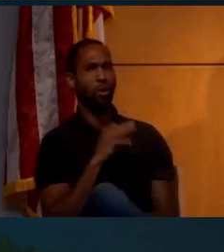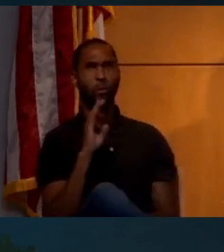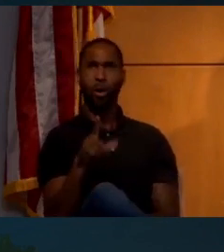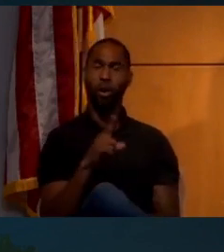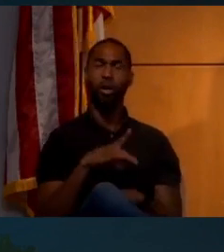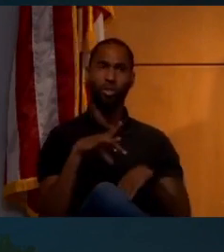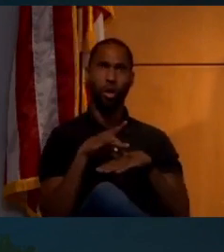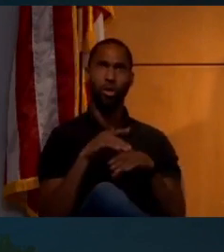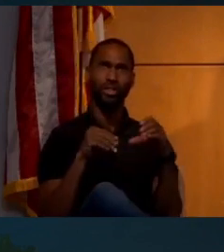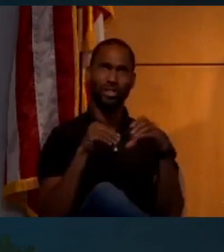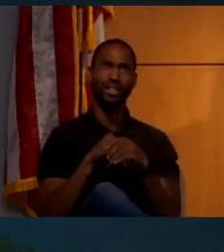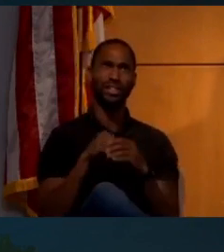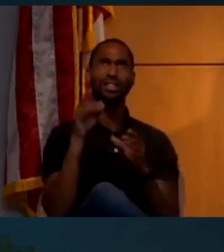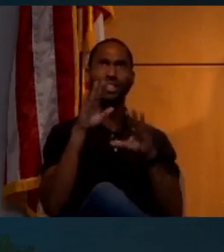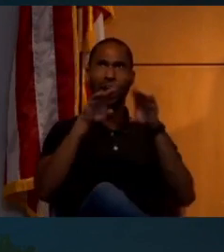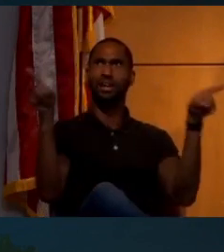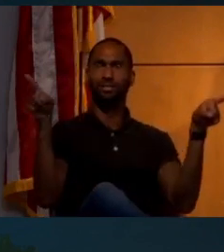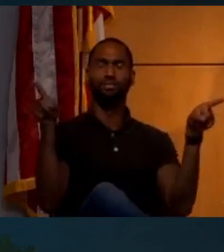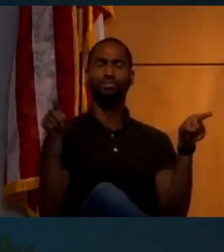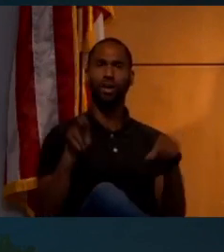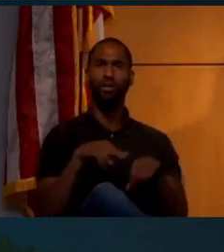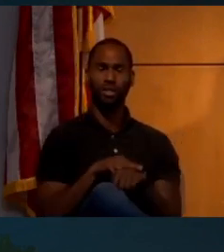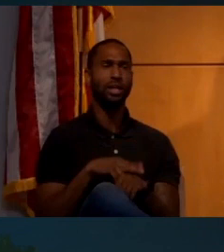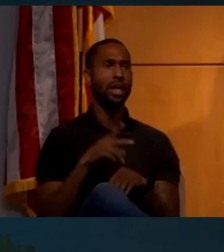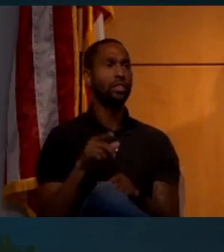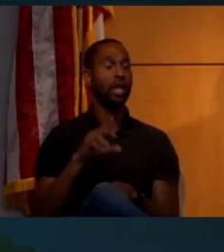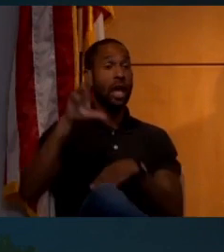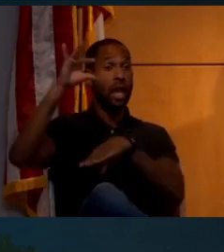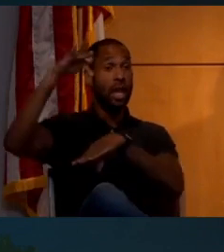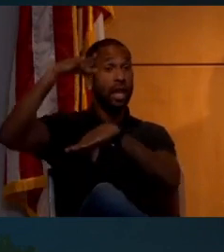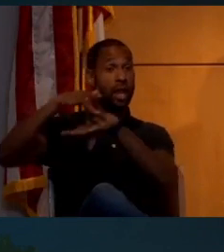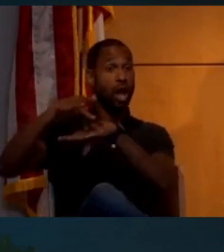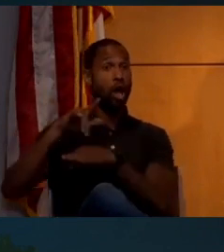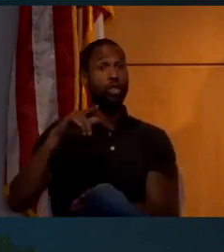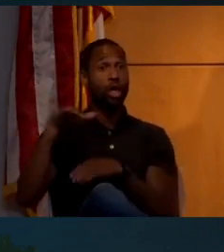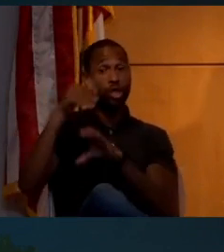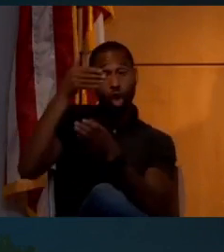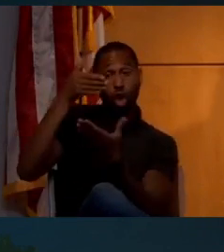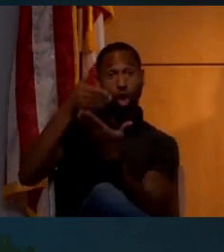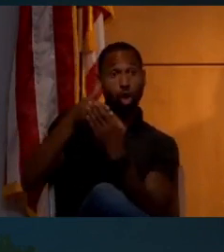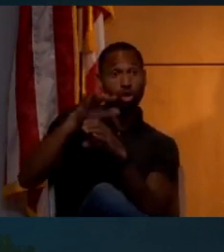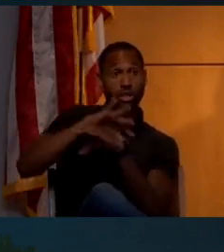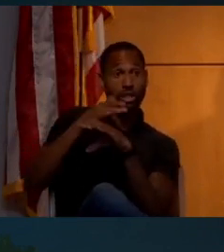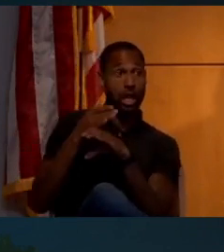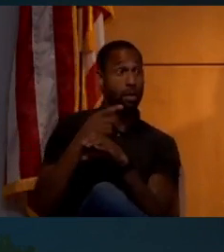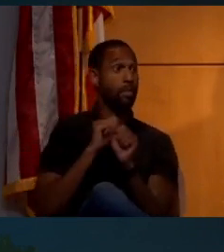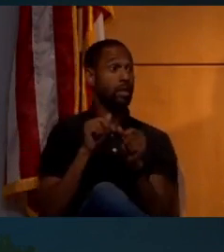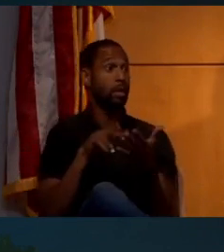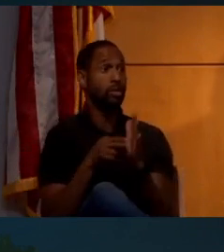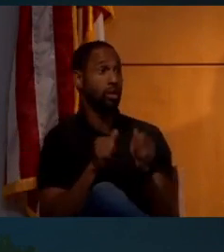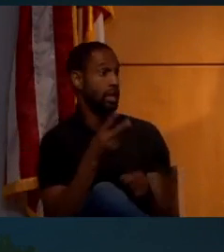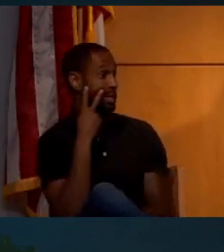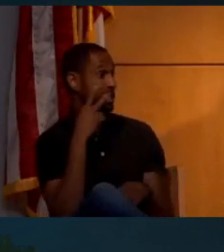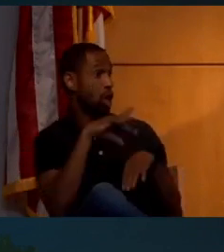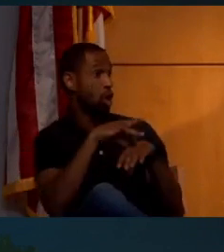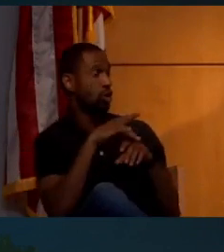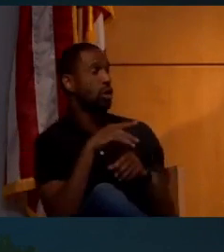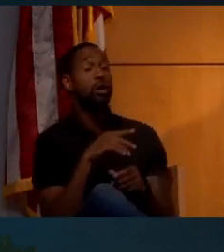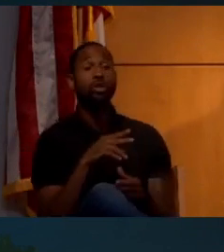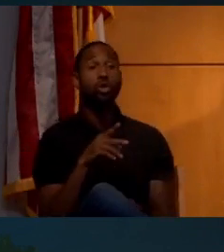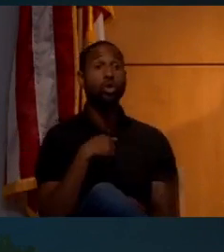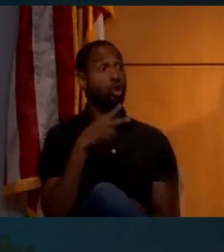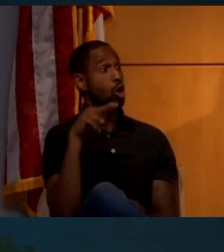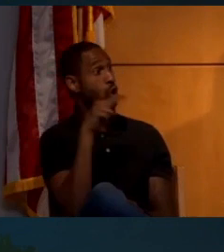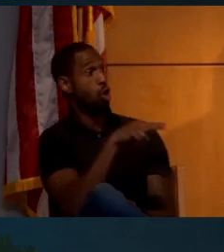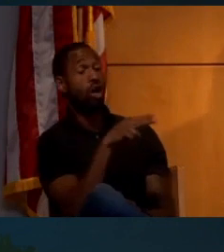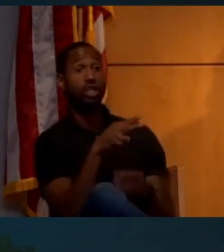the Earth is up in the sky. They landed on the near side of the Moon, which means the Earth is visible. And it turns out, when you look at how